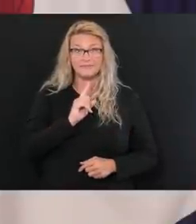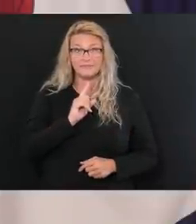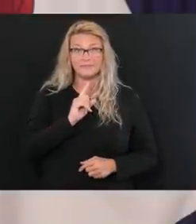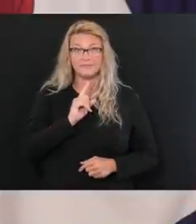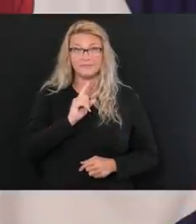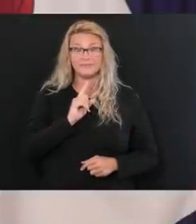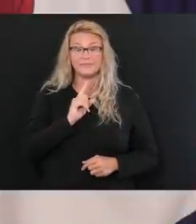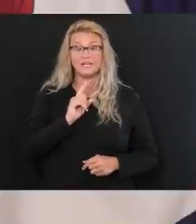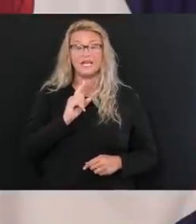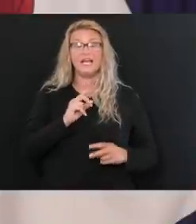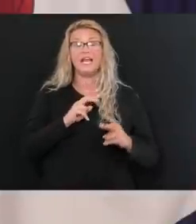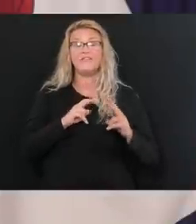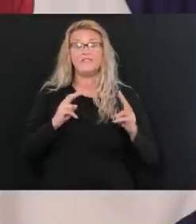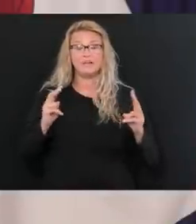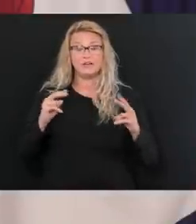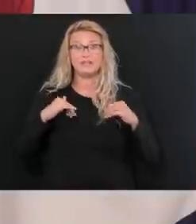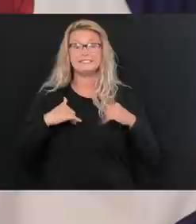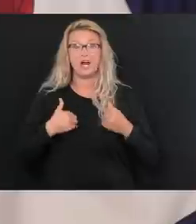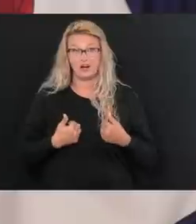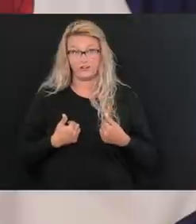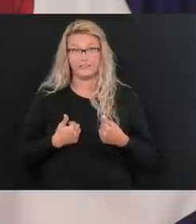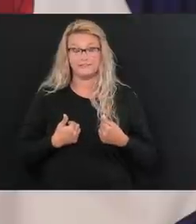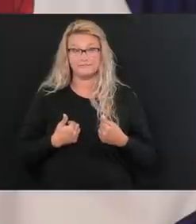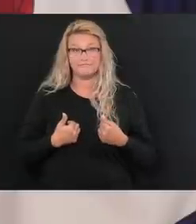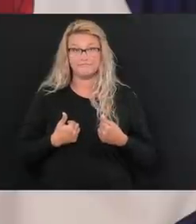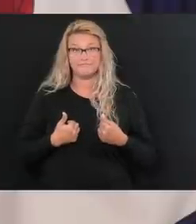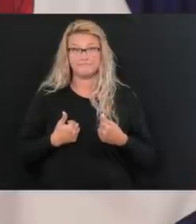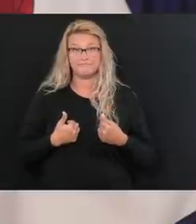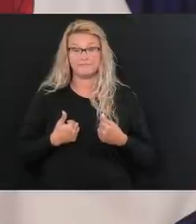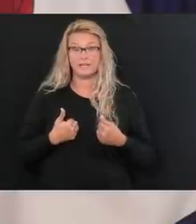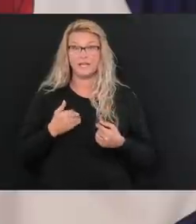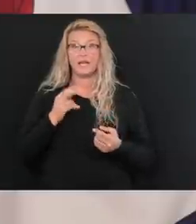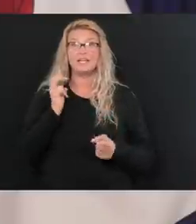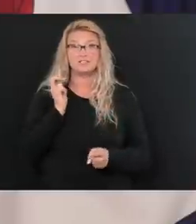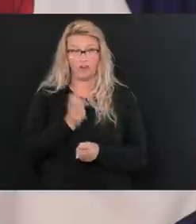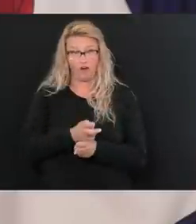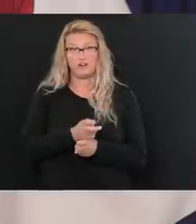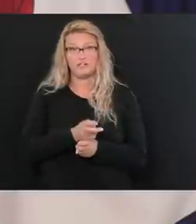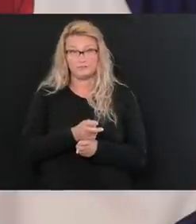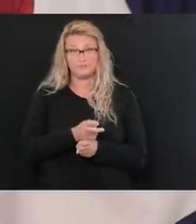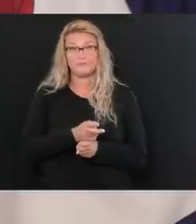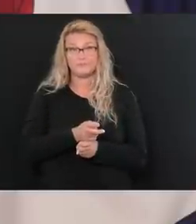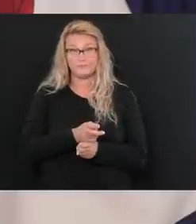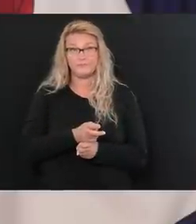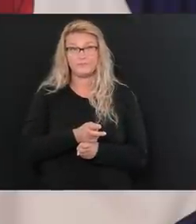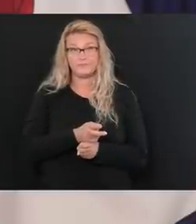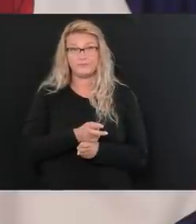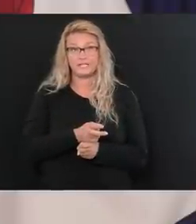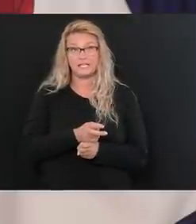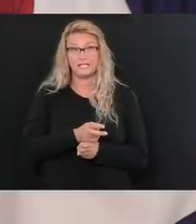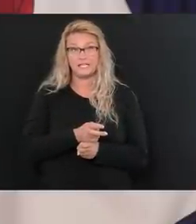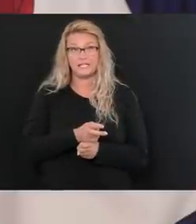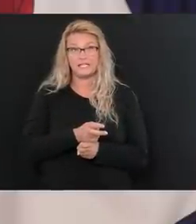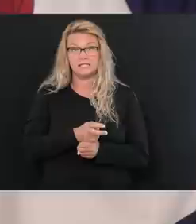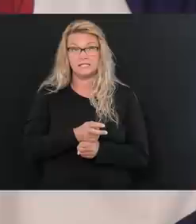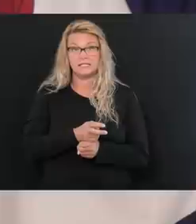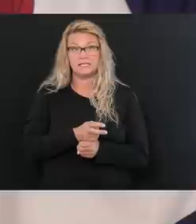really tiring and it gets really hard, but really and truly,